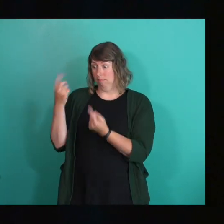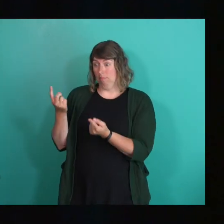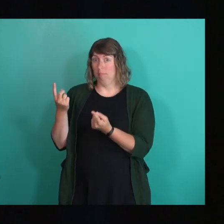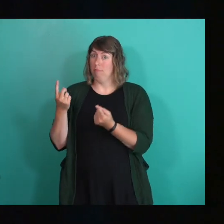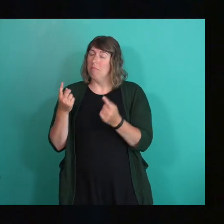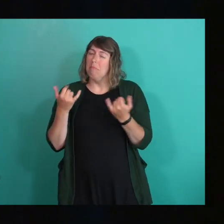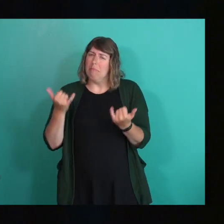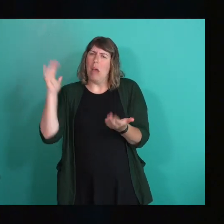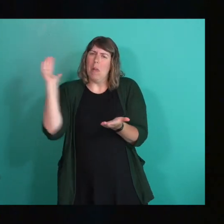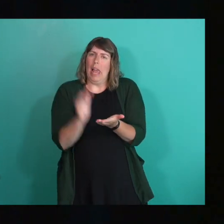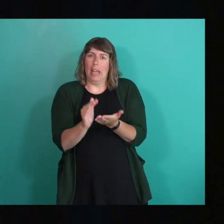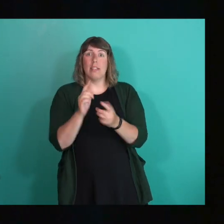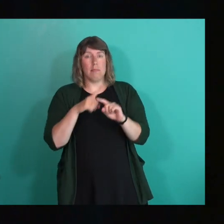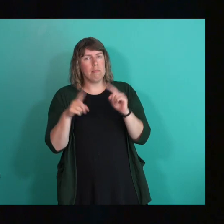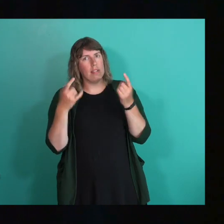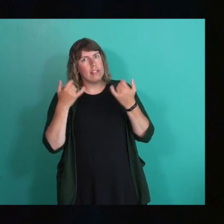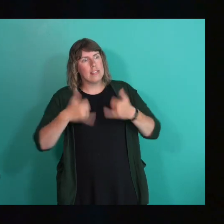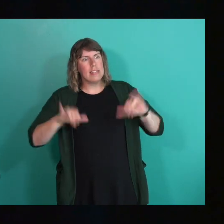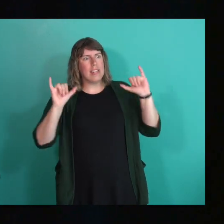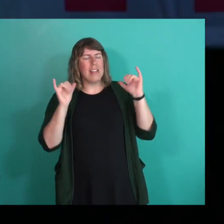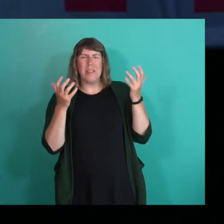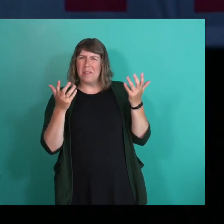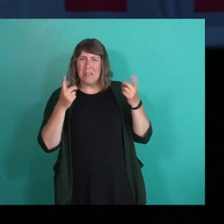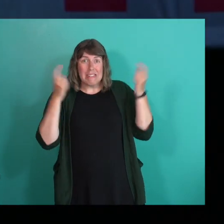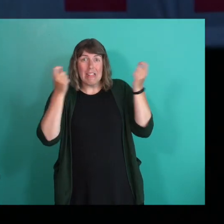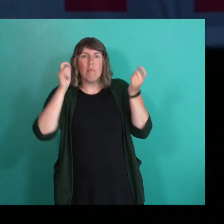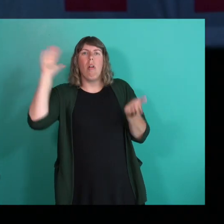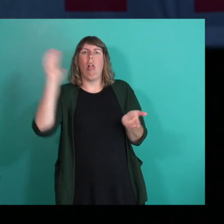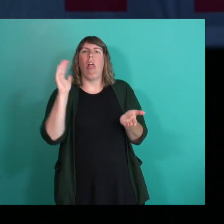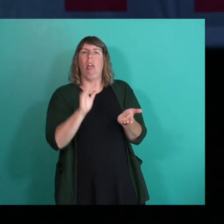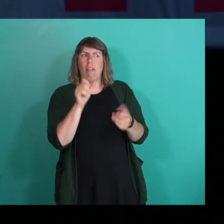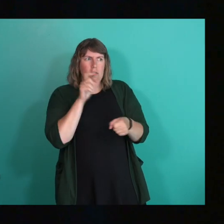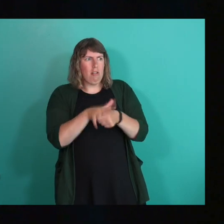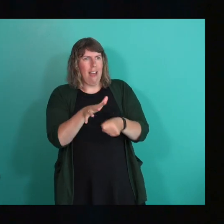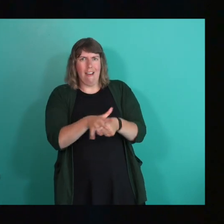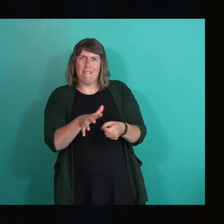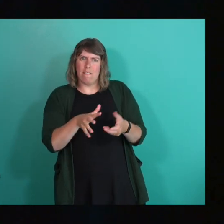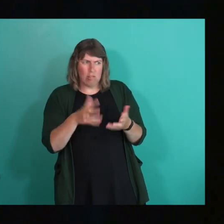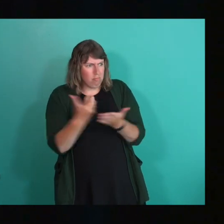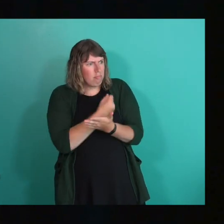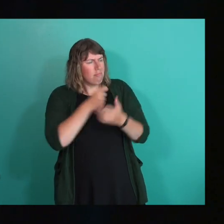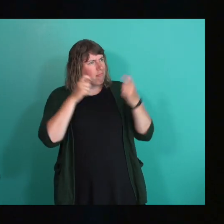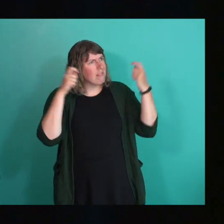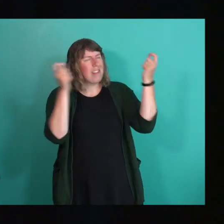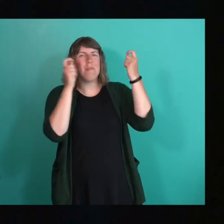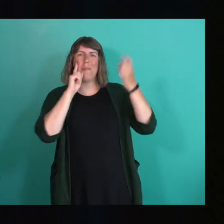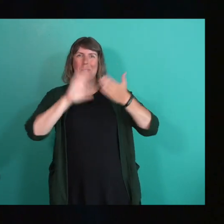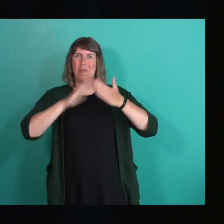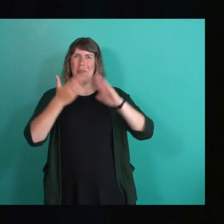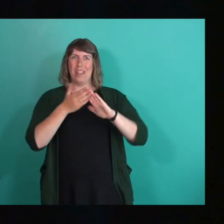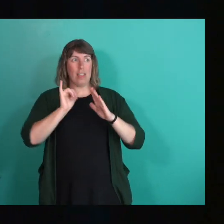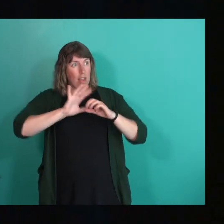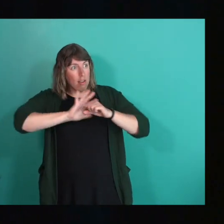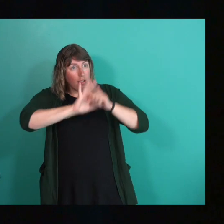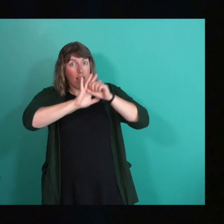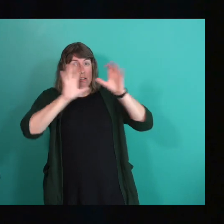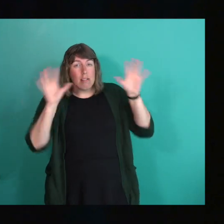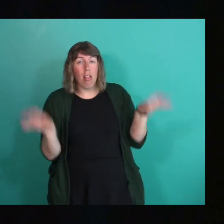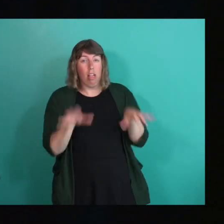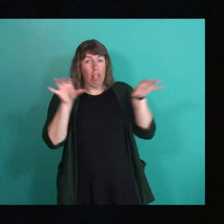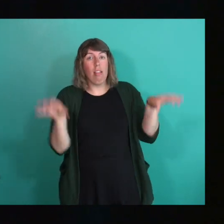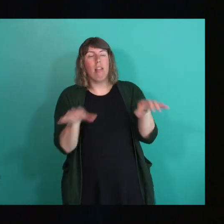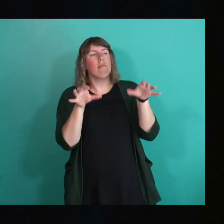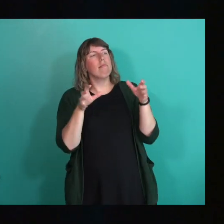so now, but continuing, there aren't enough opportunities for the celebration of our community. But that activism piece